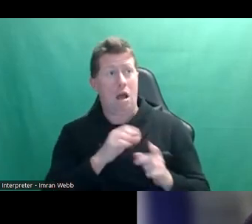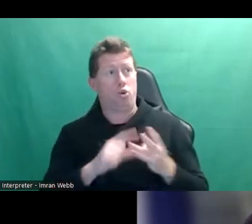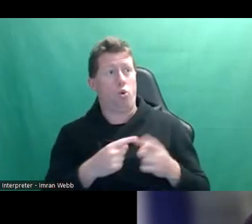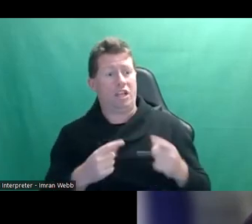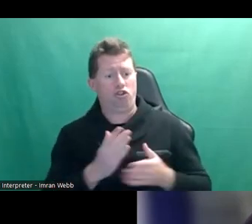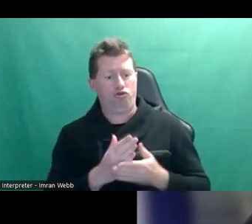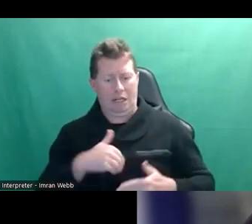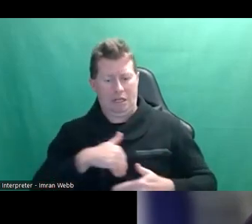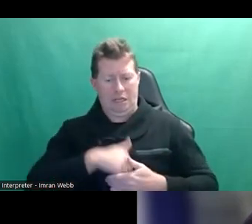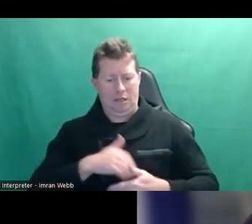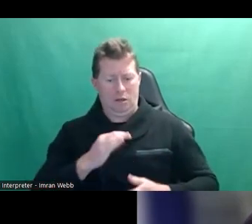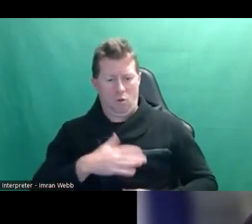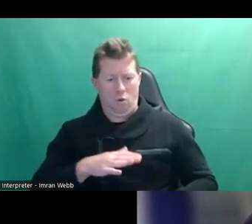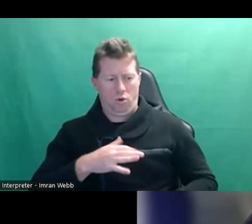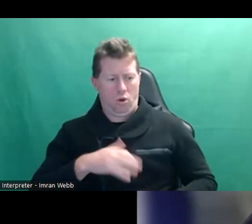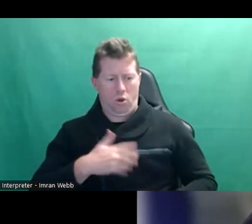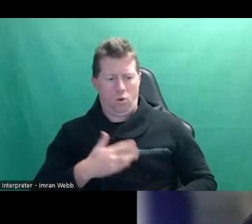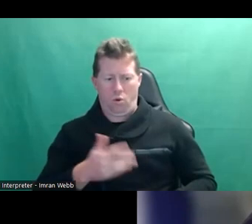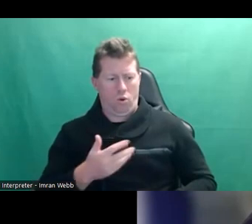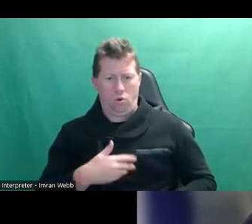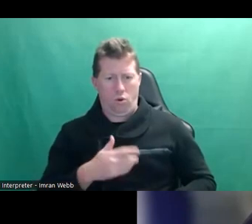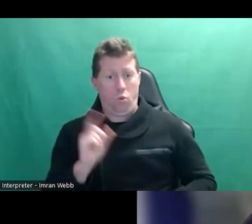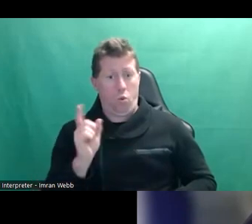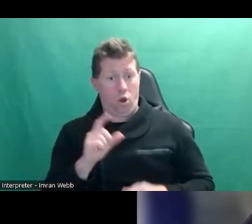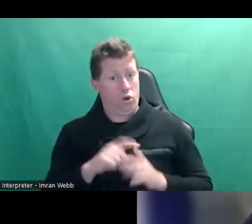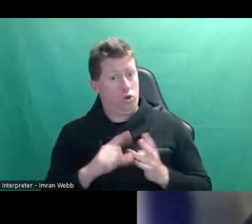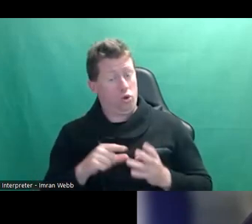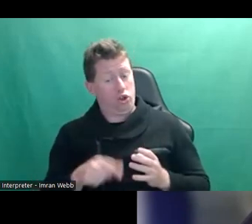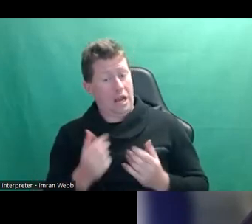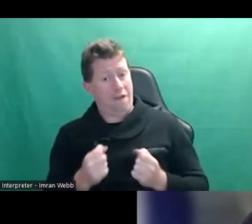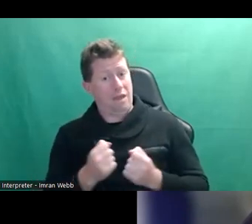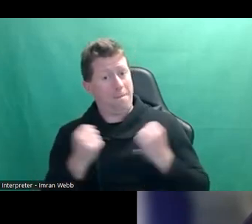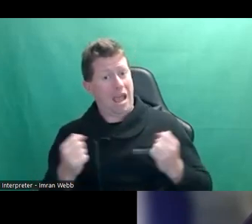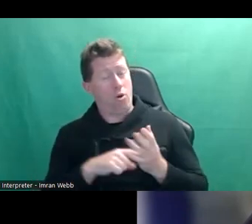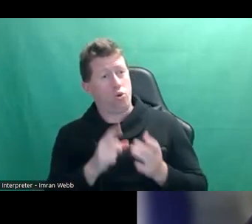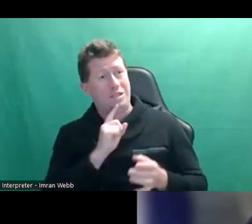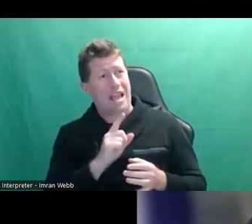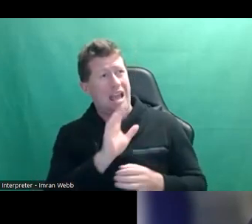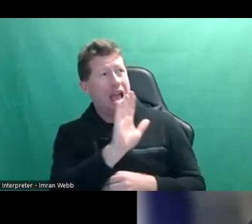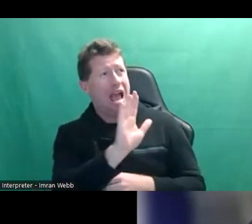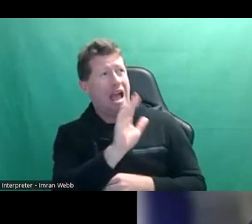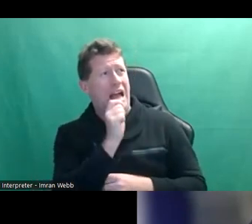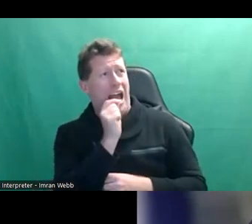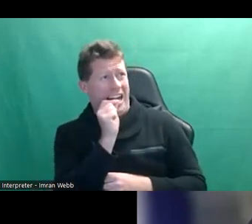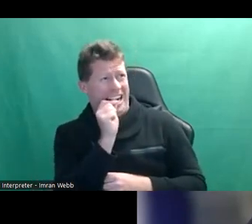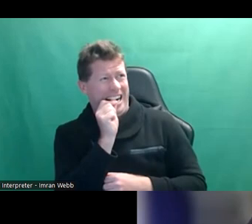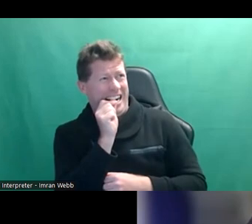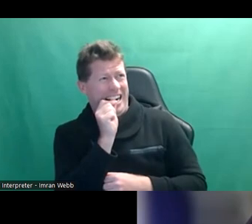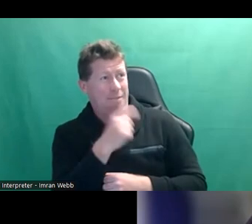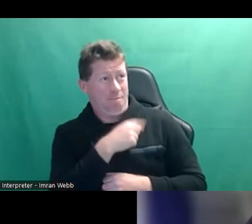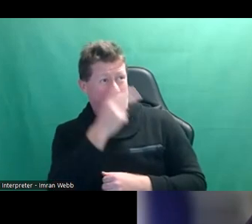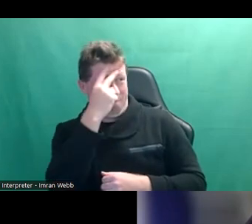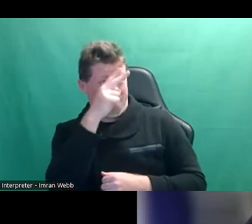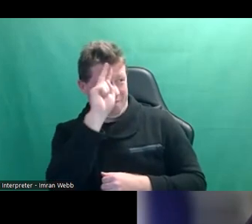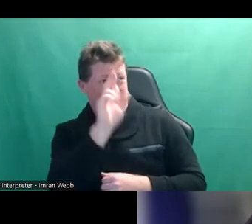comfortable to do, the question is, like, does she have the power to say, oh, I don't really like that